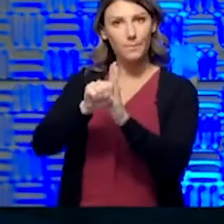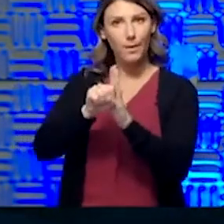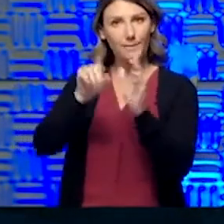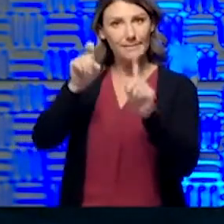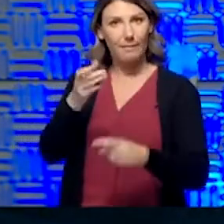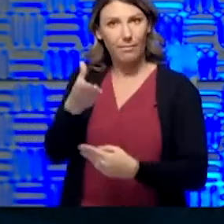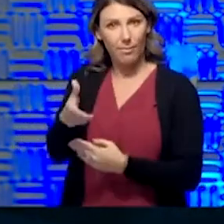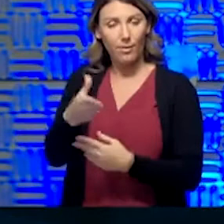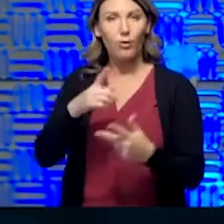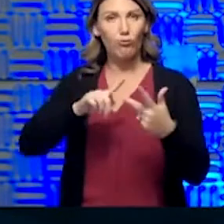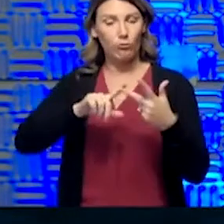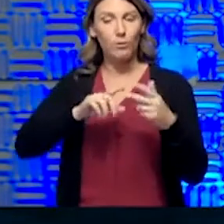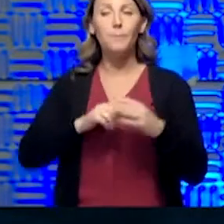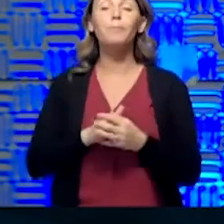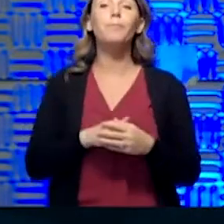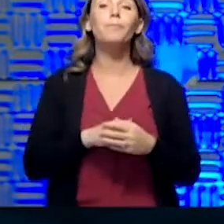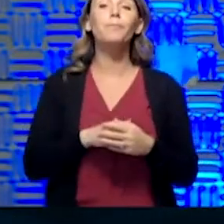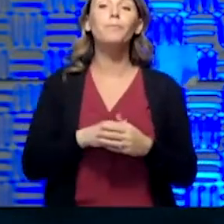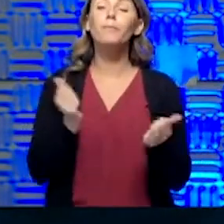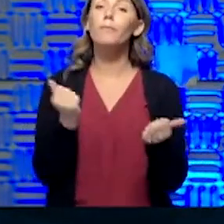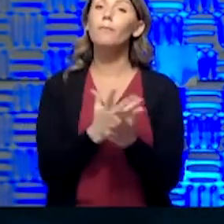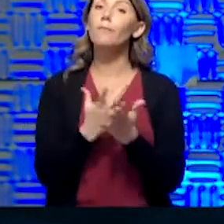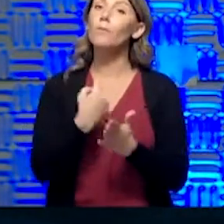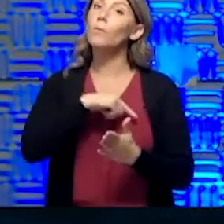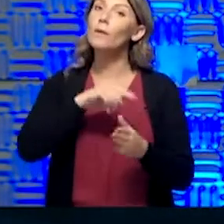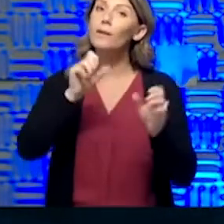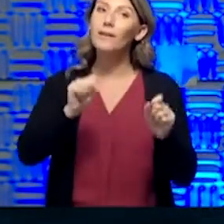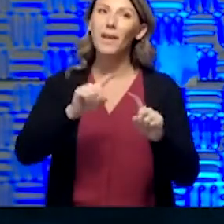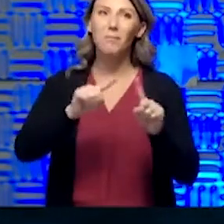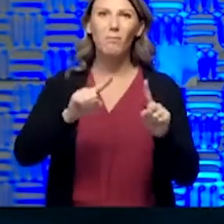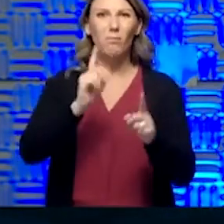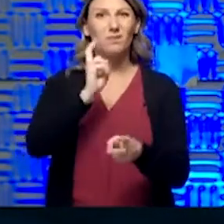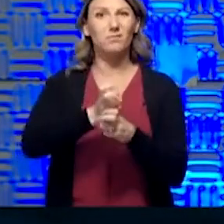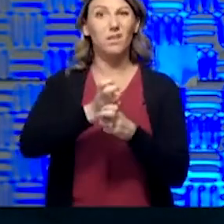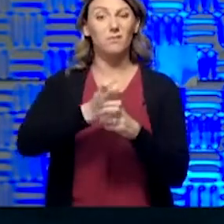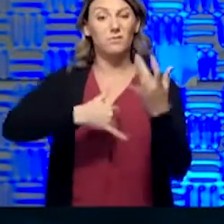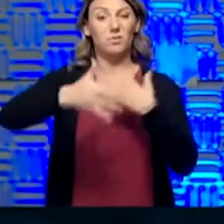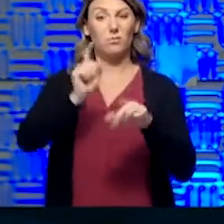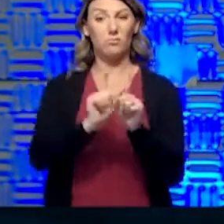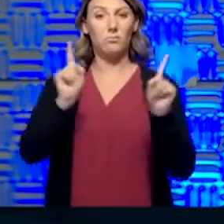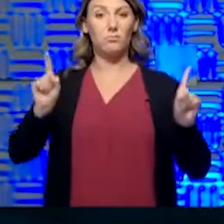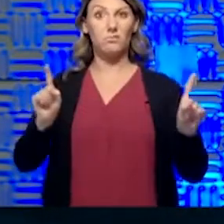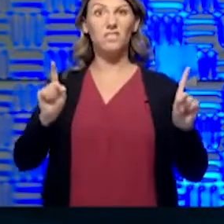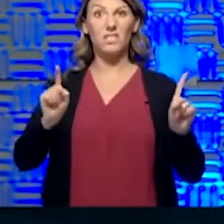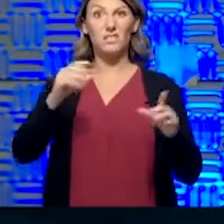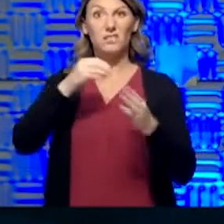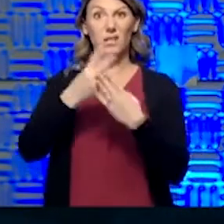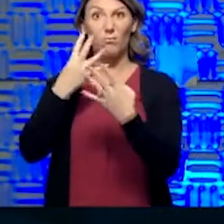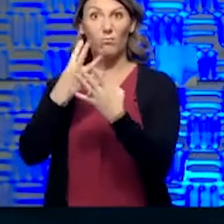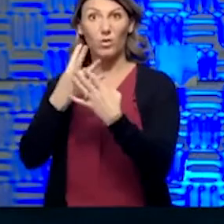doing everything we can. It's hard to socially distance in a prison when you have bunk beds, for example.